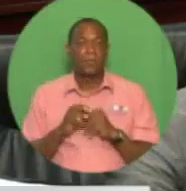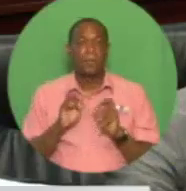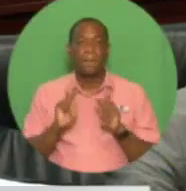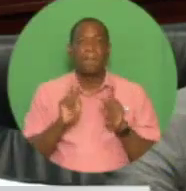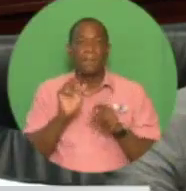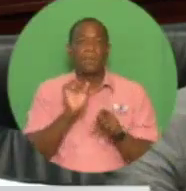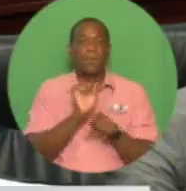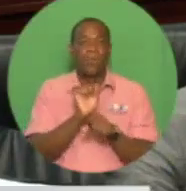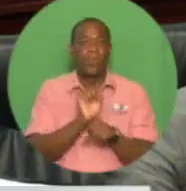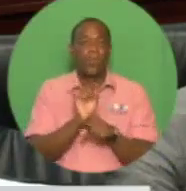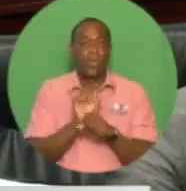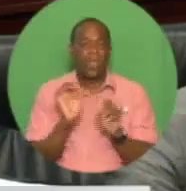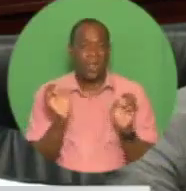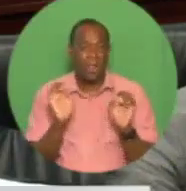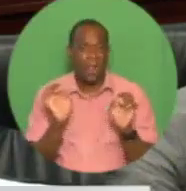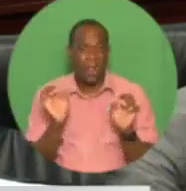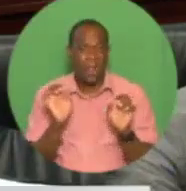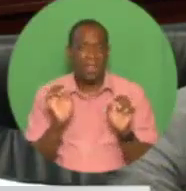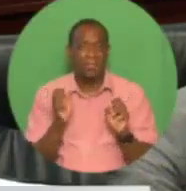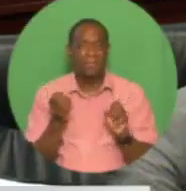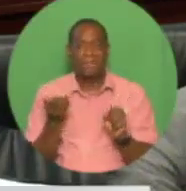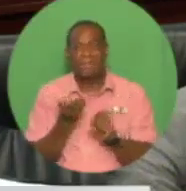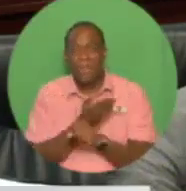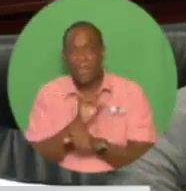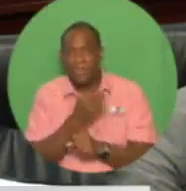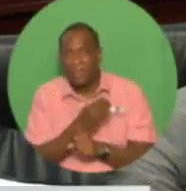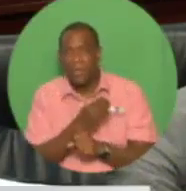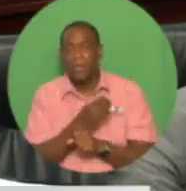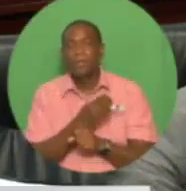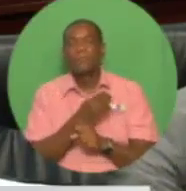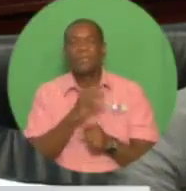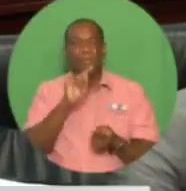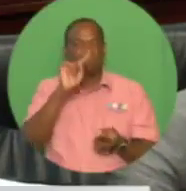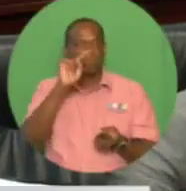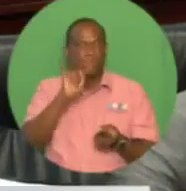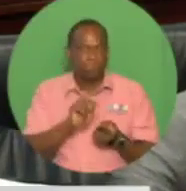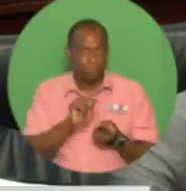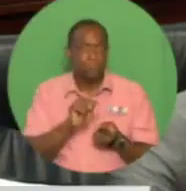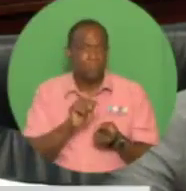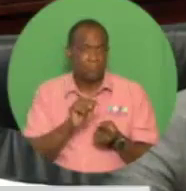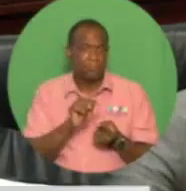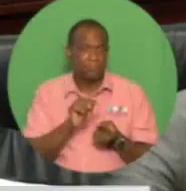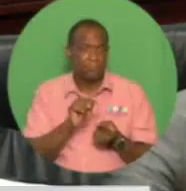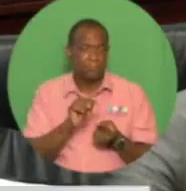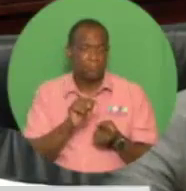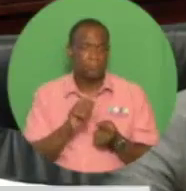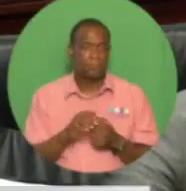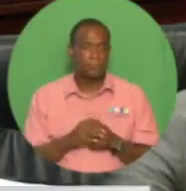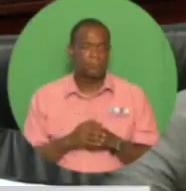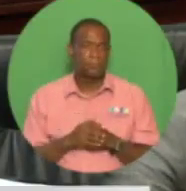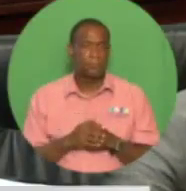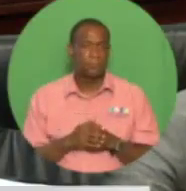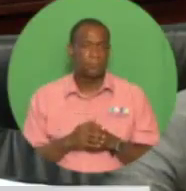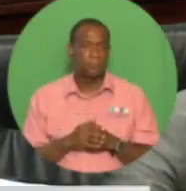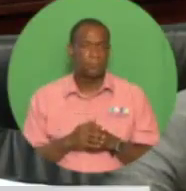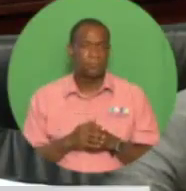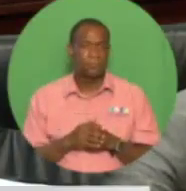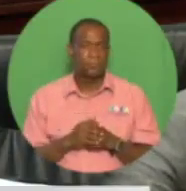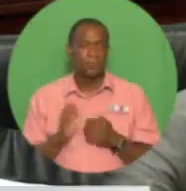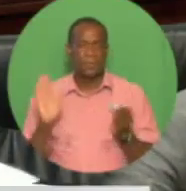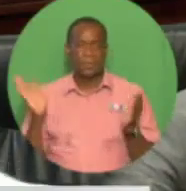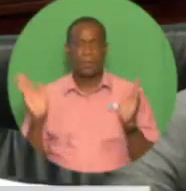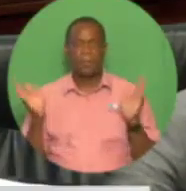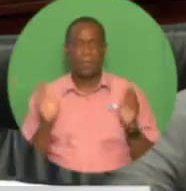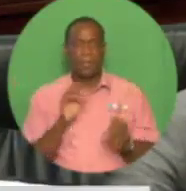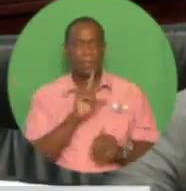percent, not substantially different to those rates which existed in the 2011 to 2015 period when conditions were